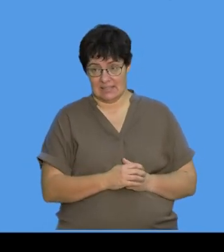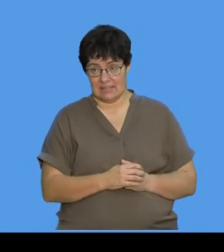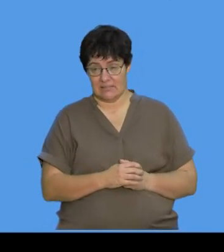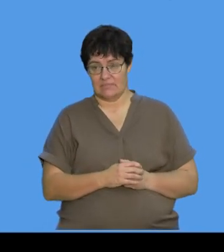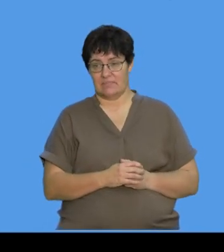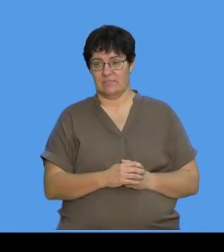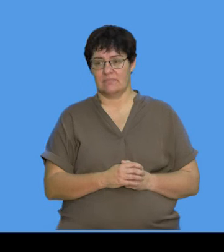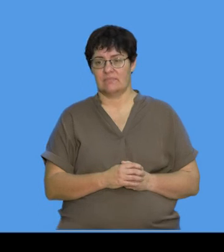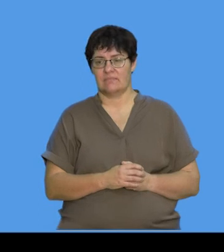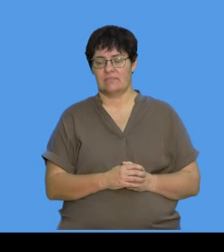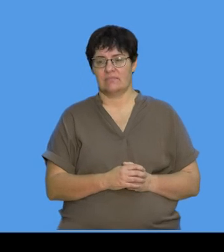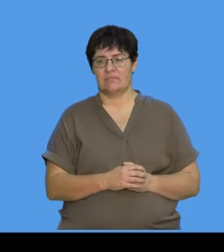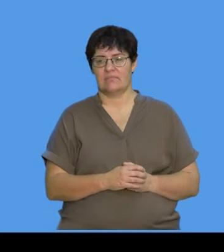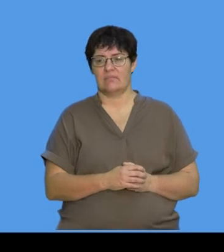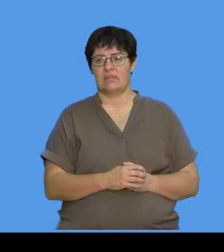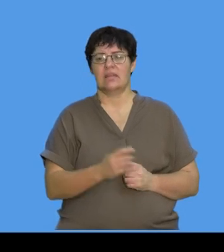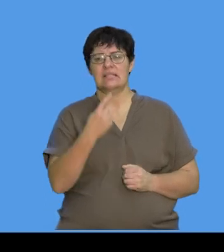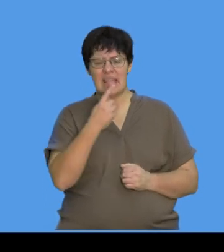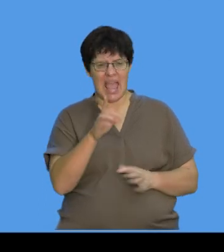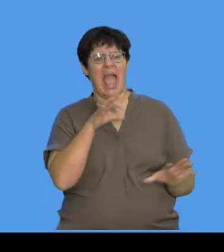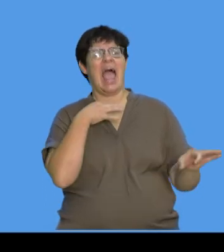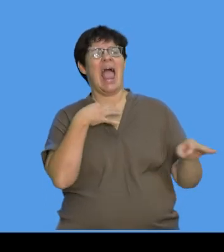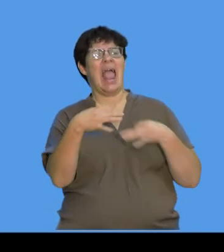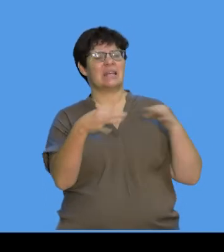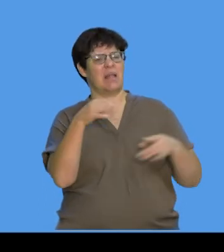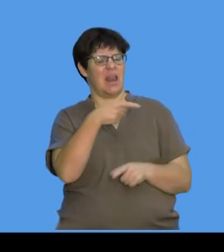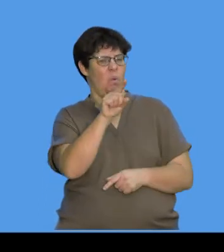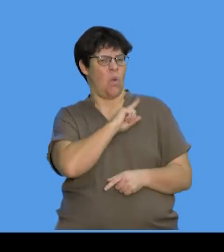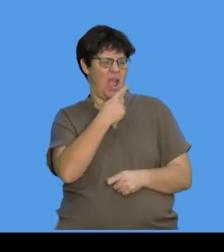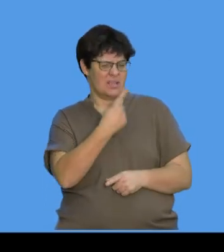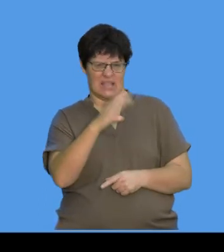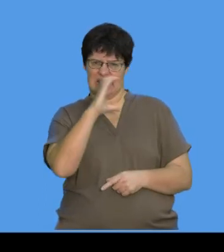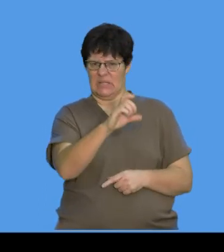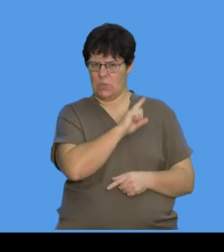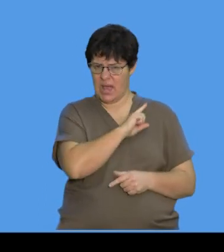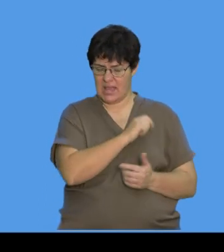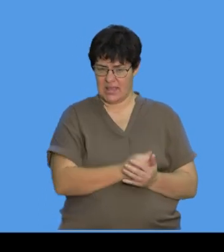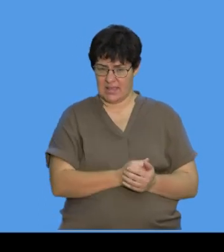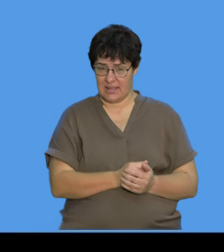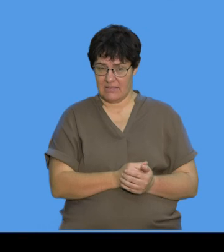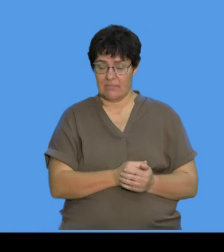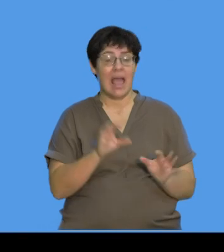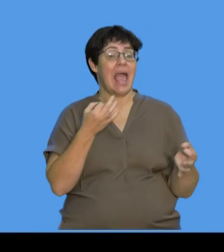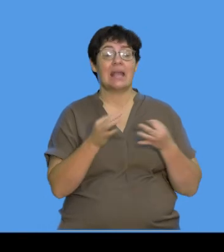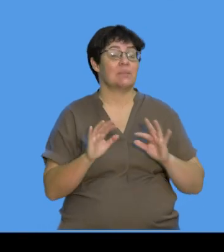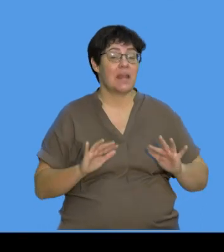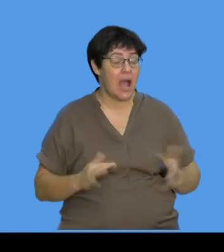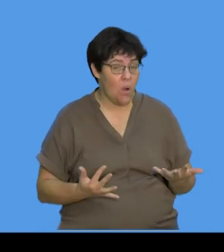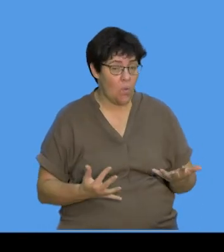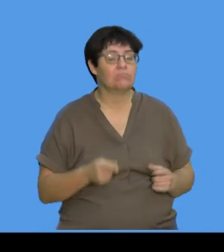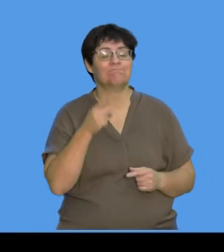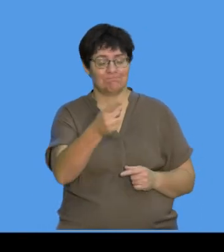mark. And then it says, explain your reasoning. Why? And how did you explain it? You